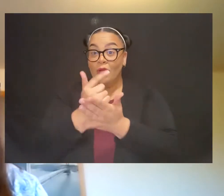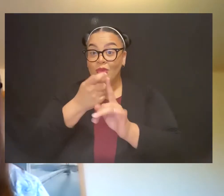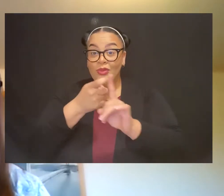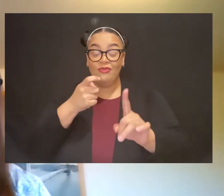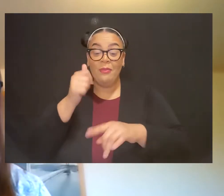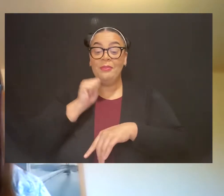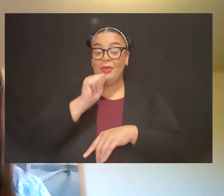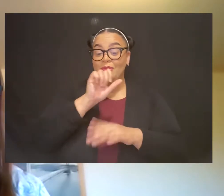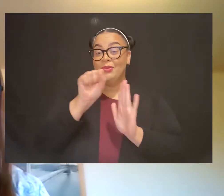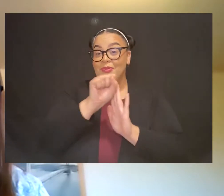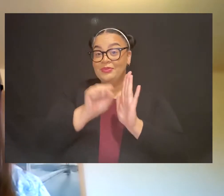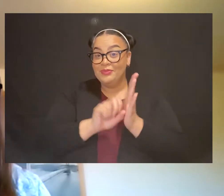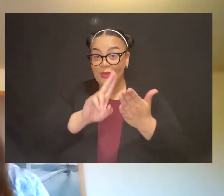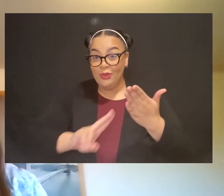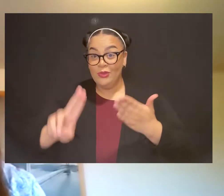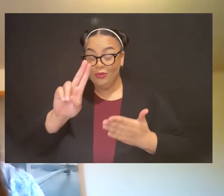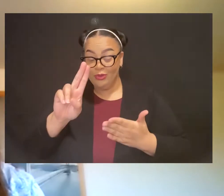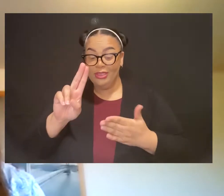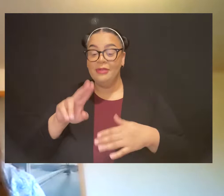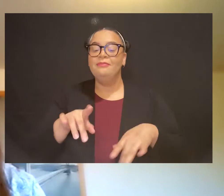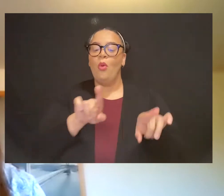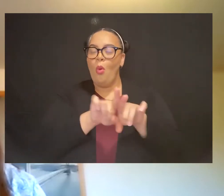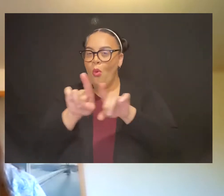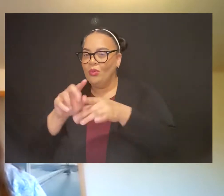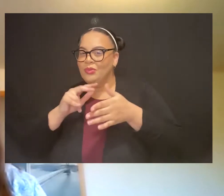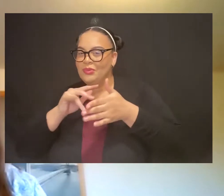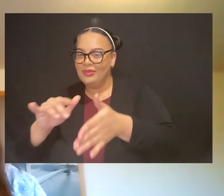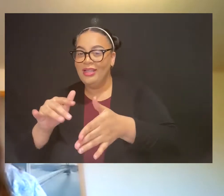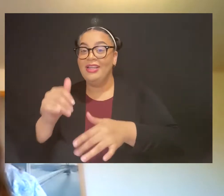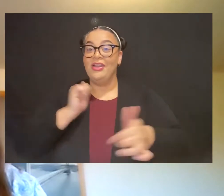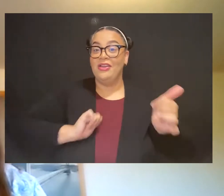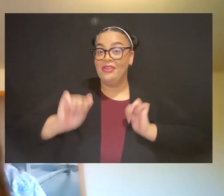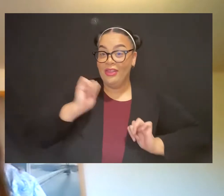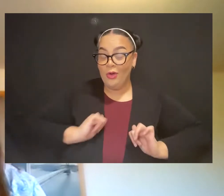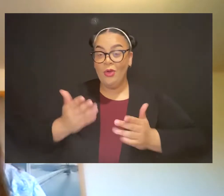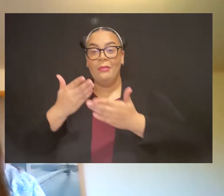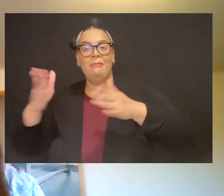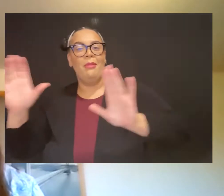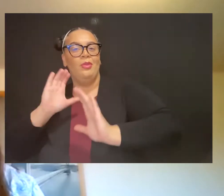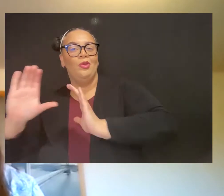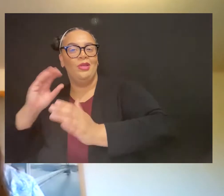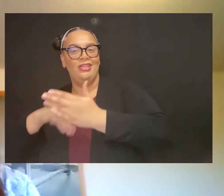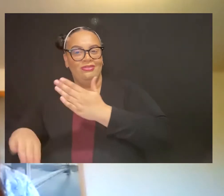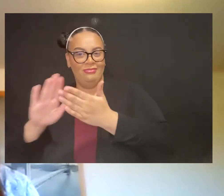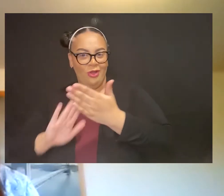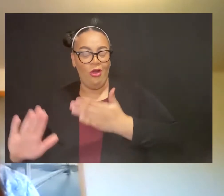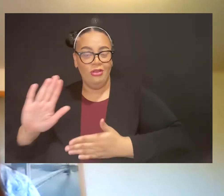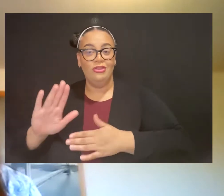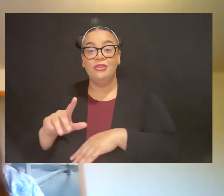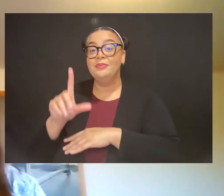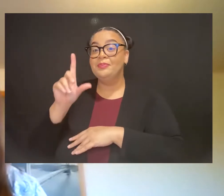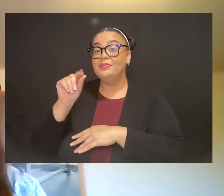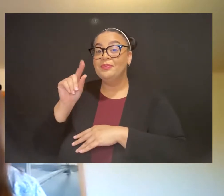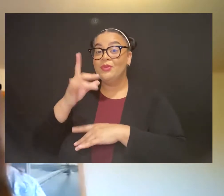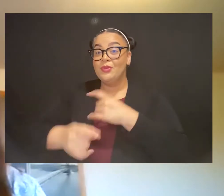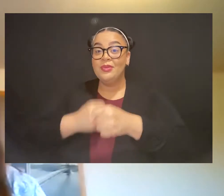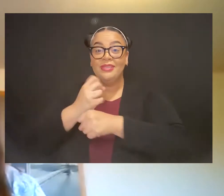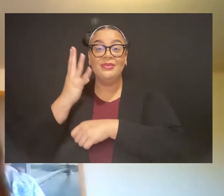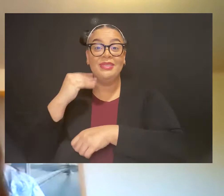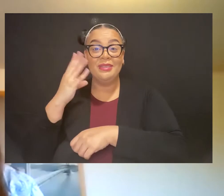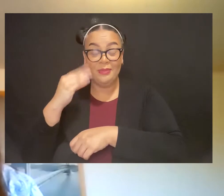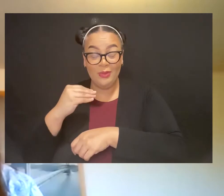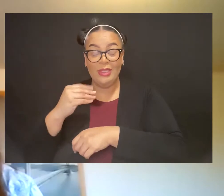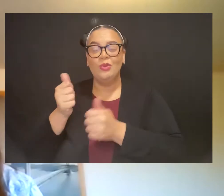broadcast journalism graduate. She also studied theater and public communications in college. With over 20 years of experience